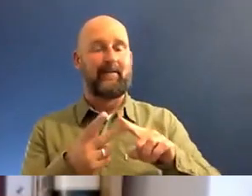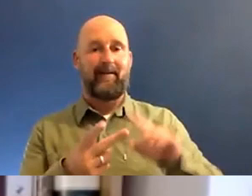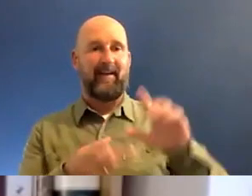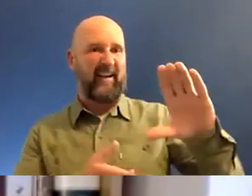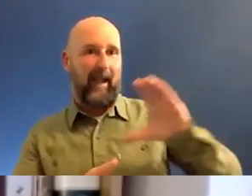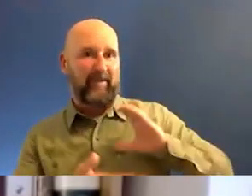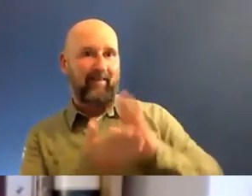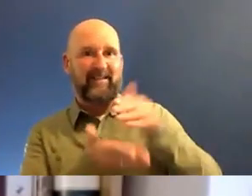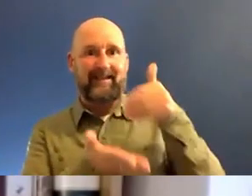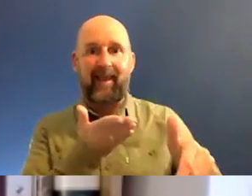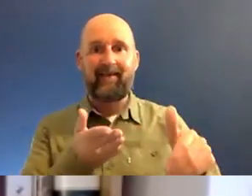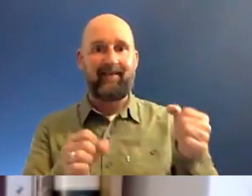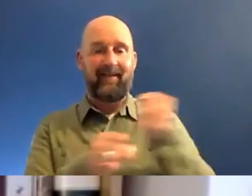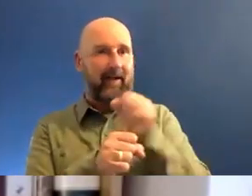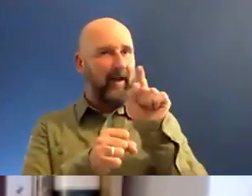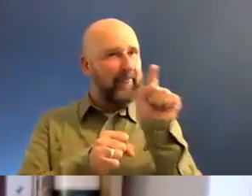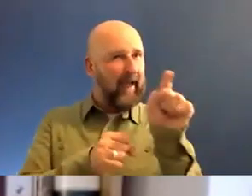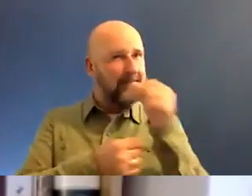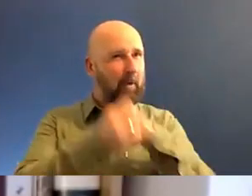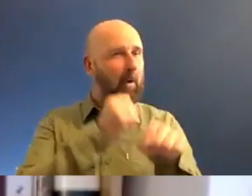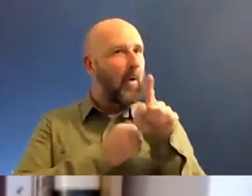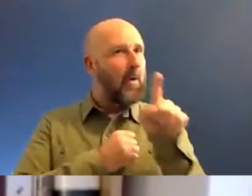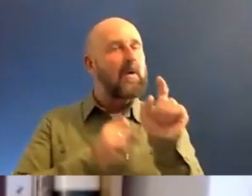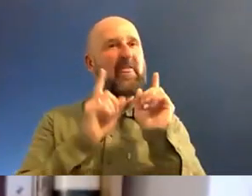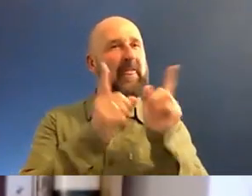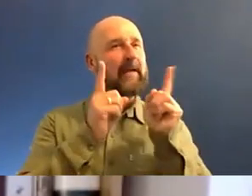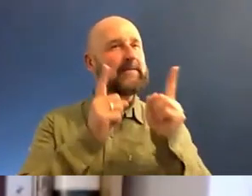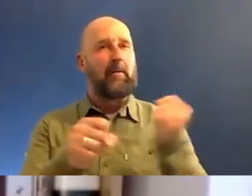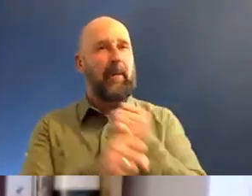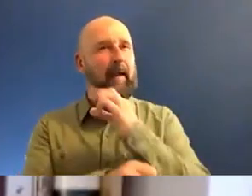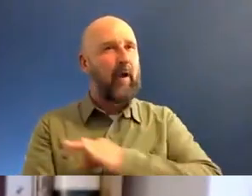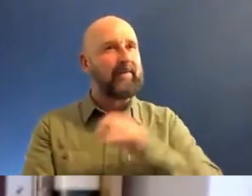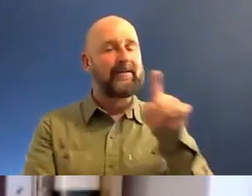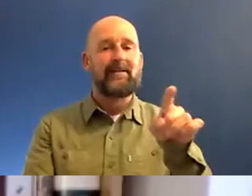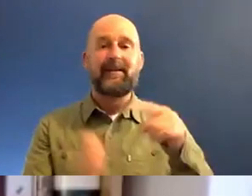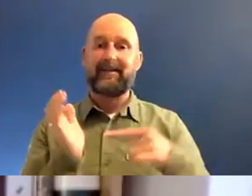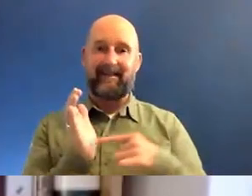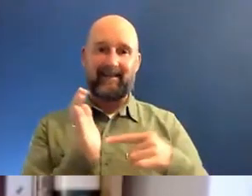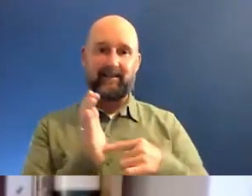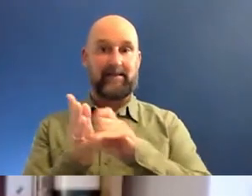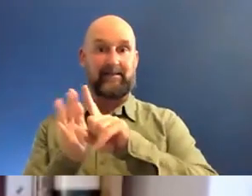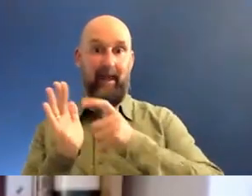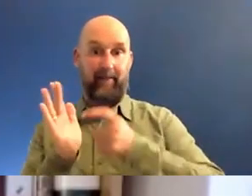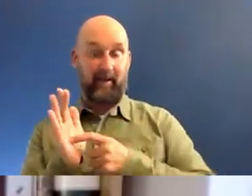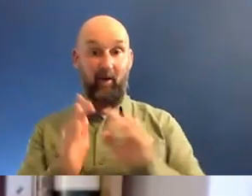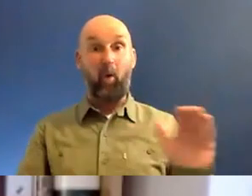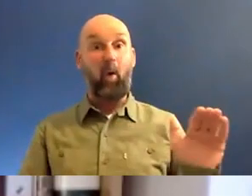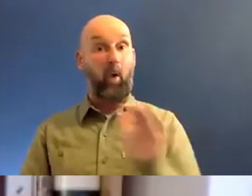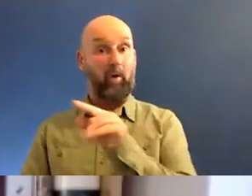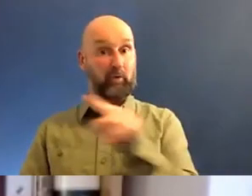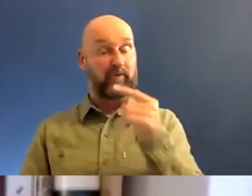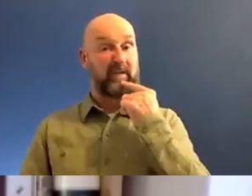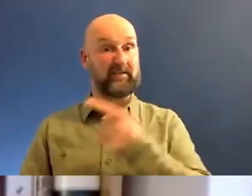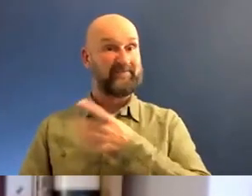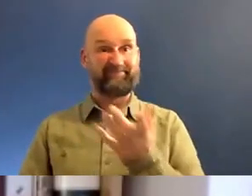finite pieces of physicality. When you, Teekster, and indeed, Samir, and in fact, all of you have talked about the fact